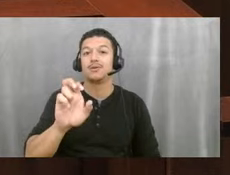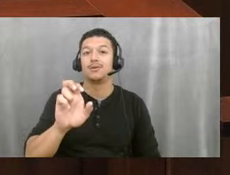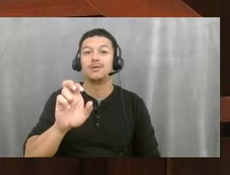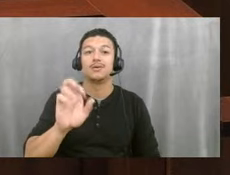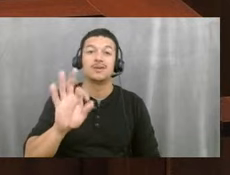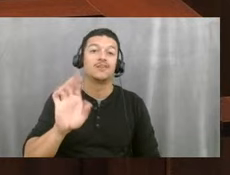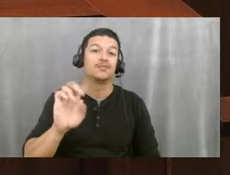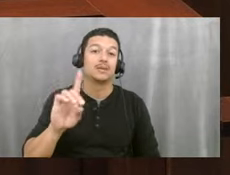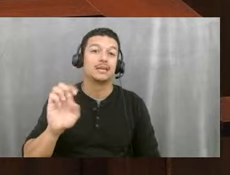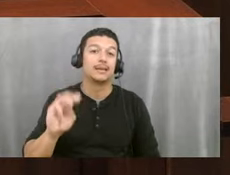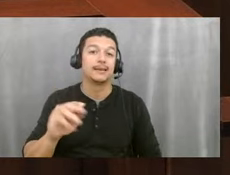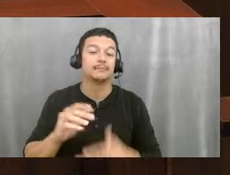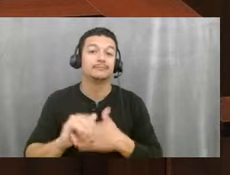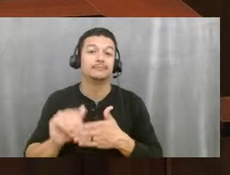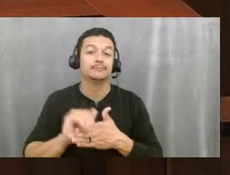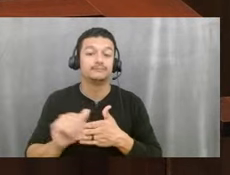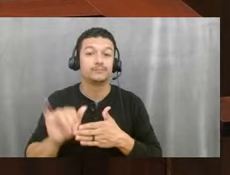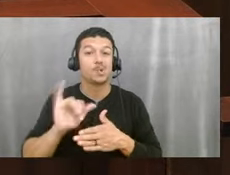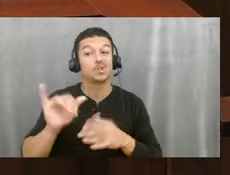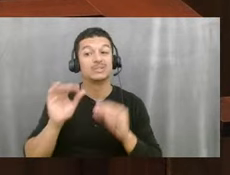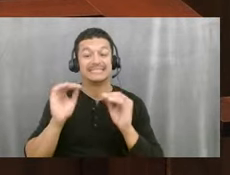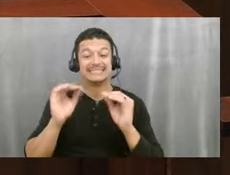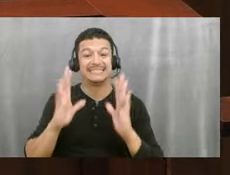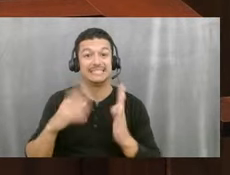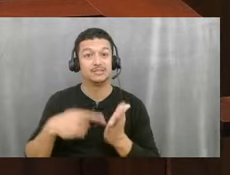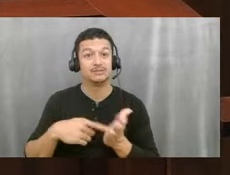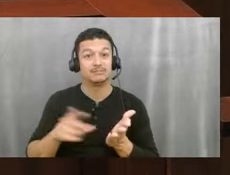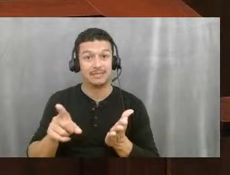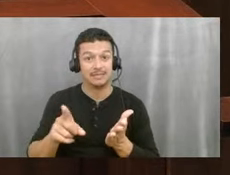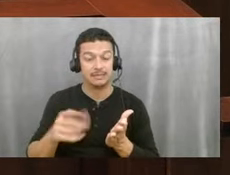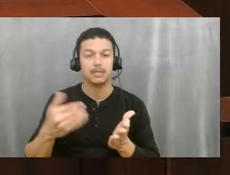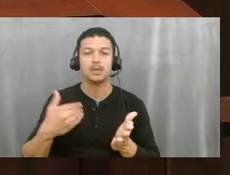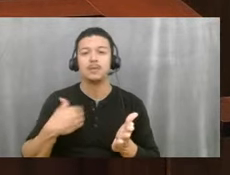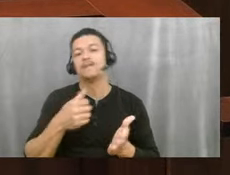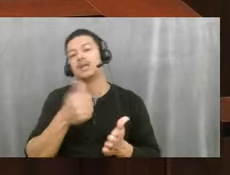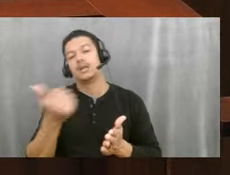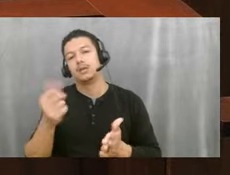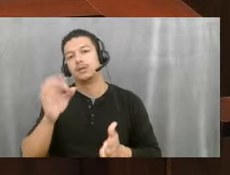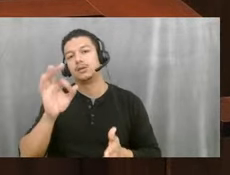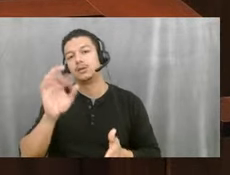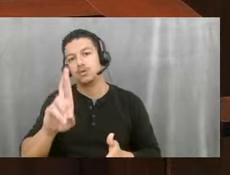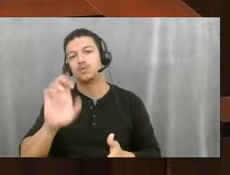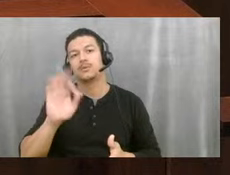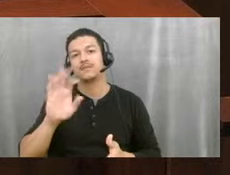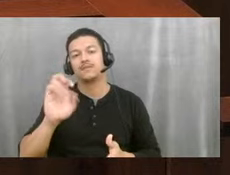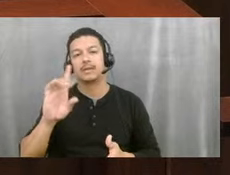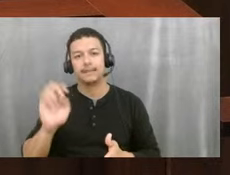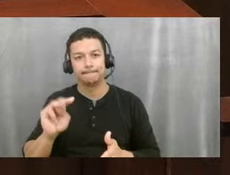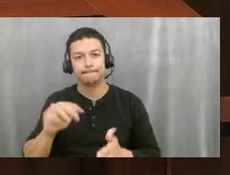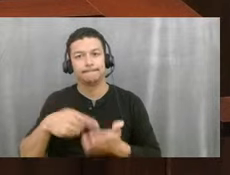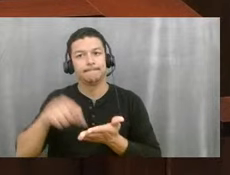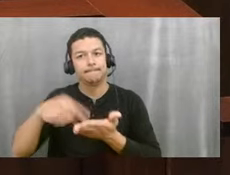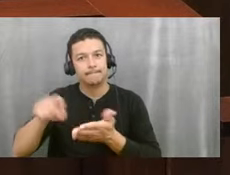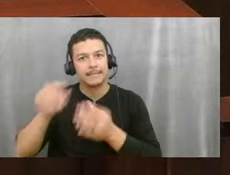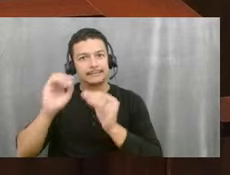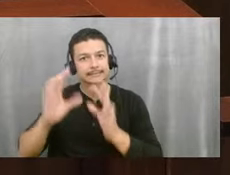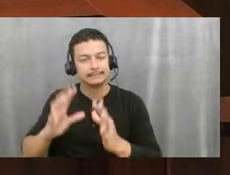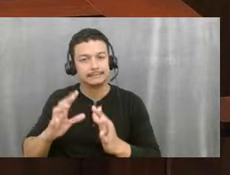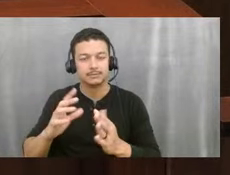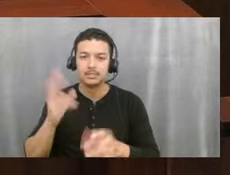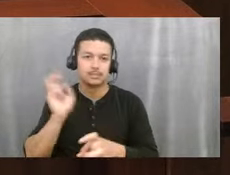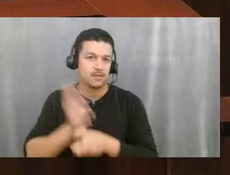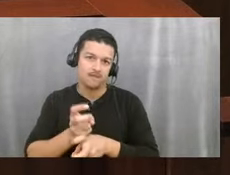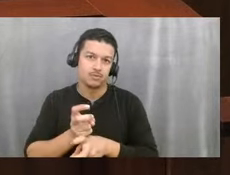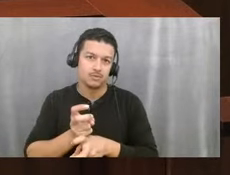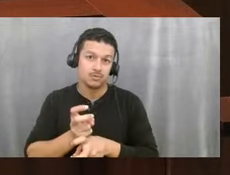a big part of this. We have a referendum that gives additional money for teacher pay. It's very difficult to pay for living